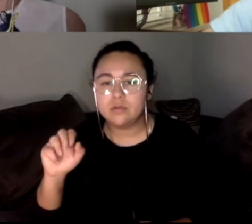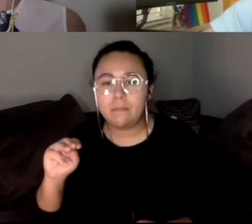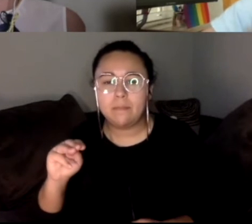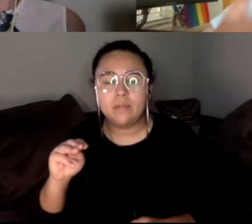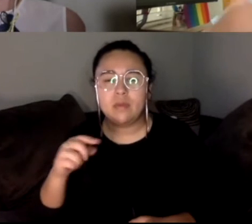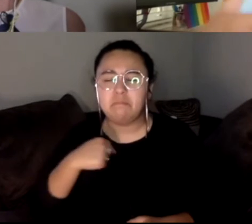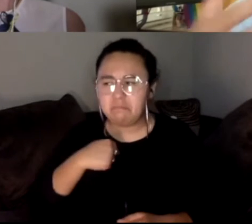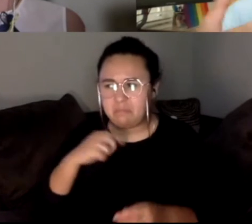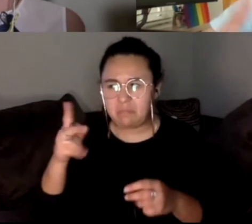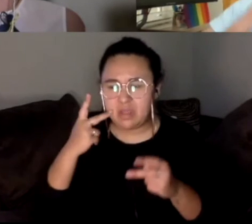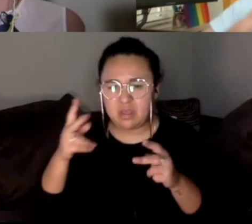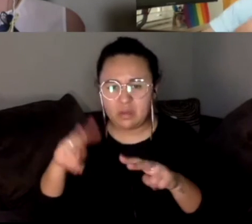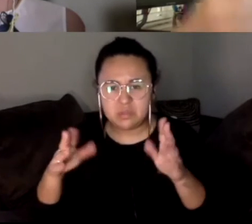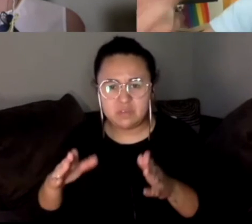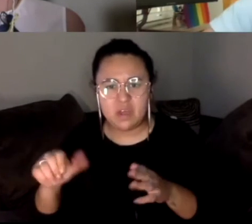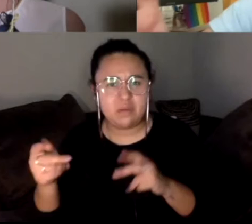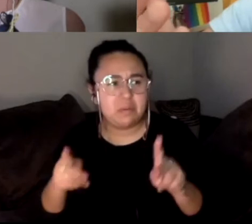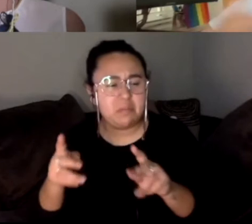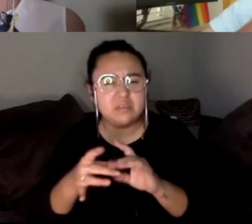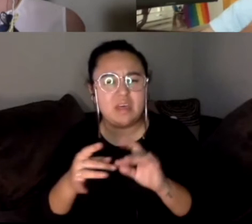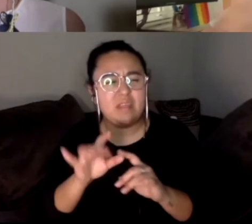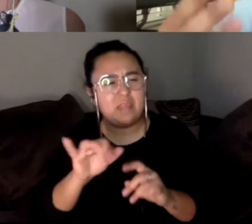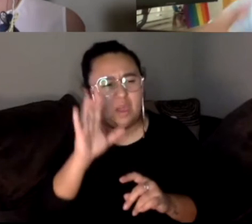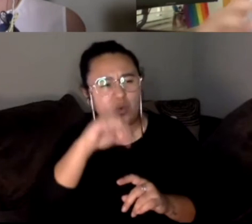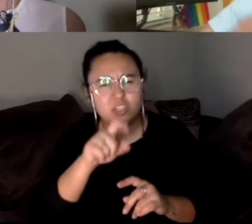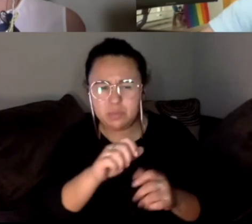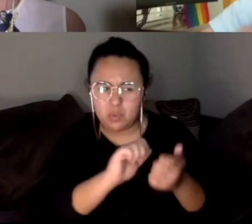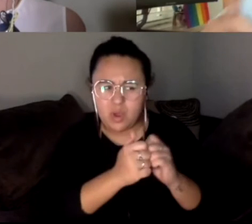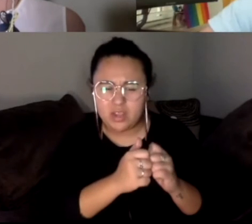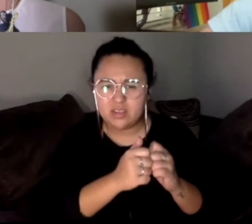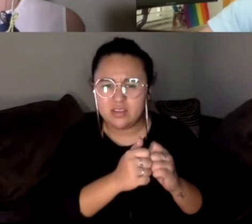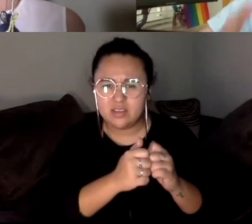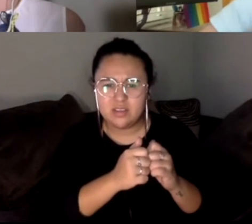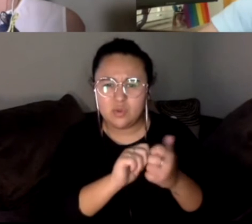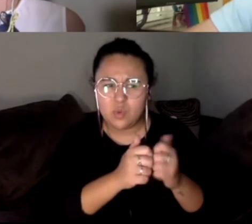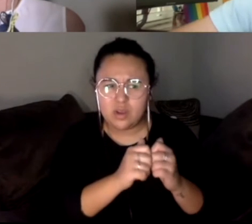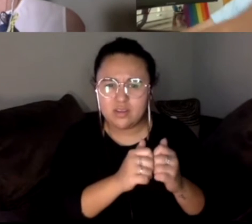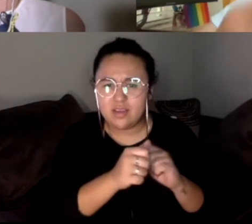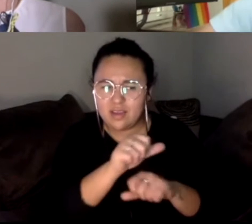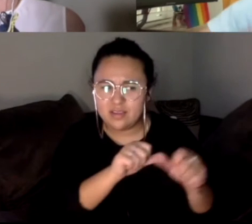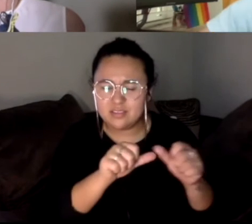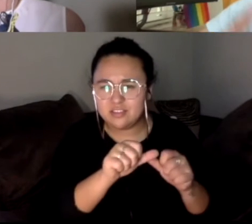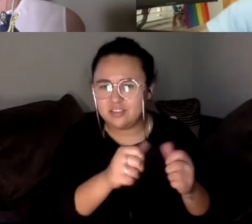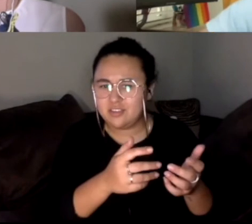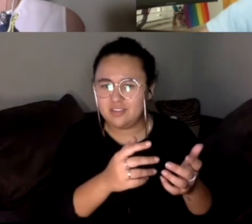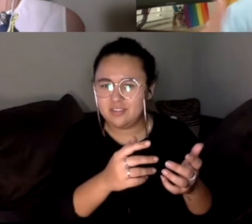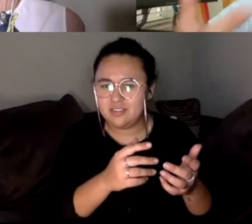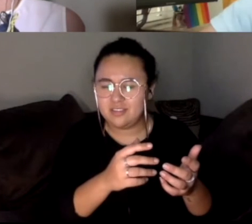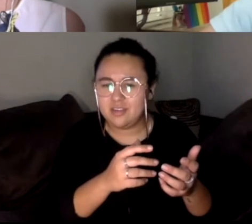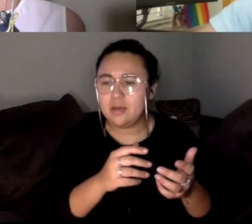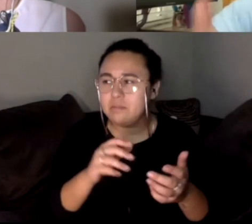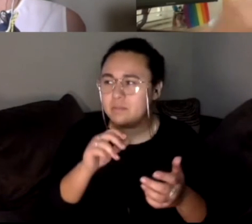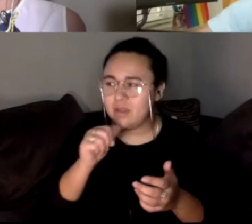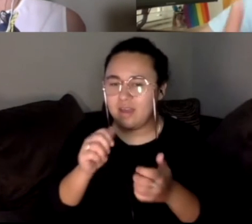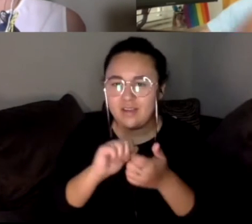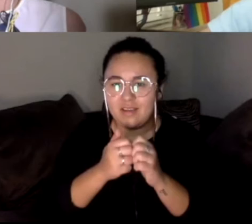that's kind of weird. You know, isn't it technically running against each other to be, to be governor, but it's actually true, right? Because the more Republican big things to jump into,